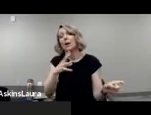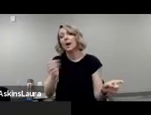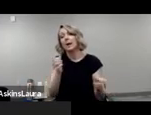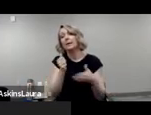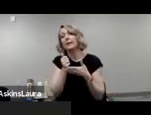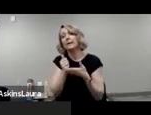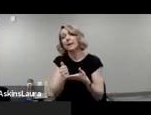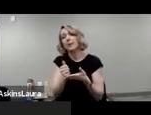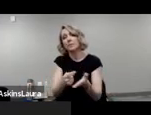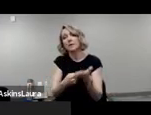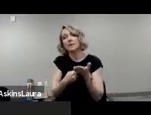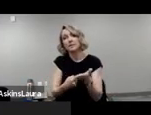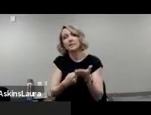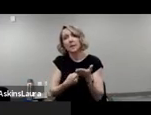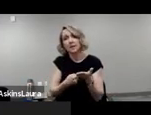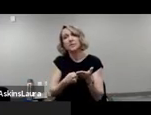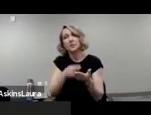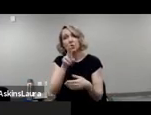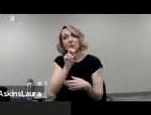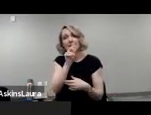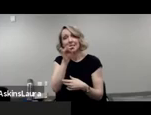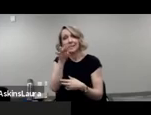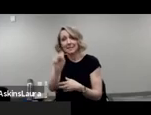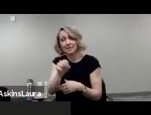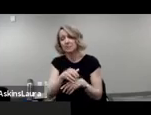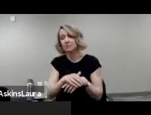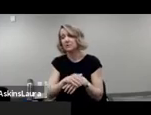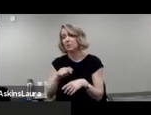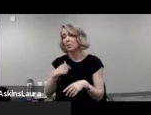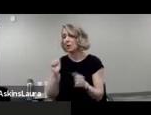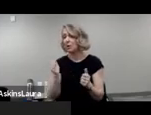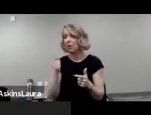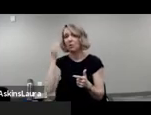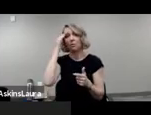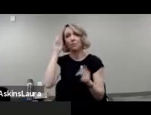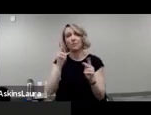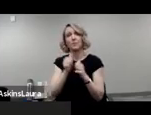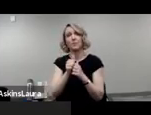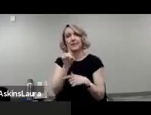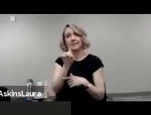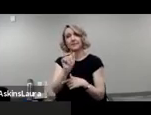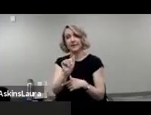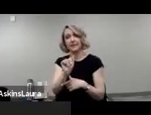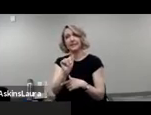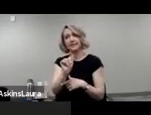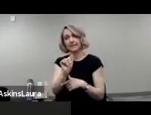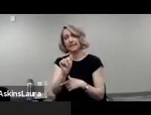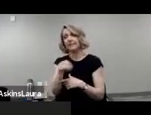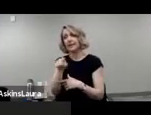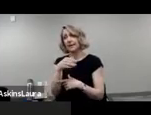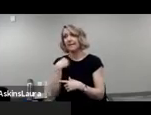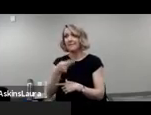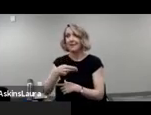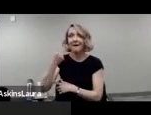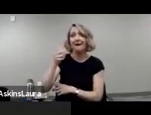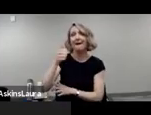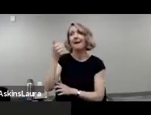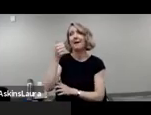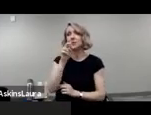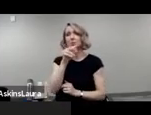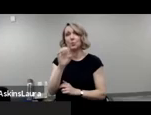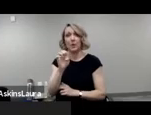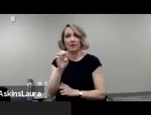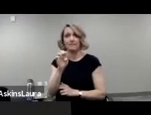the U.S. census. We all know that people with disabilities have the highest rate of